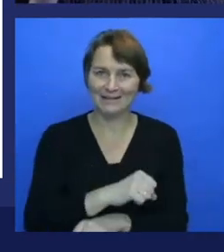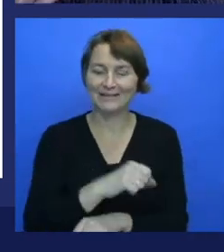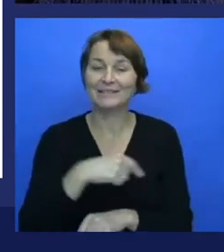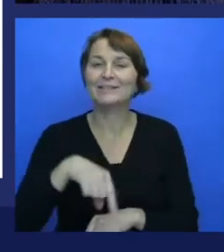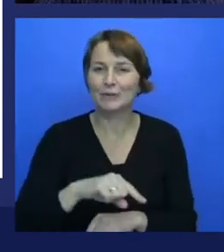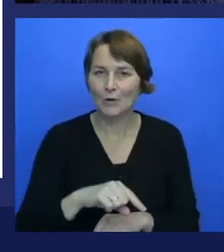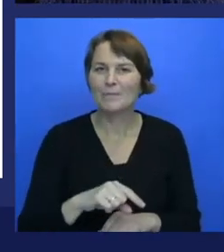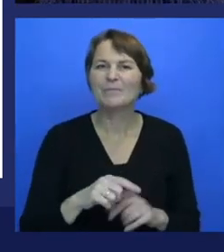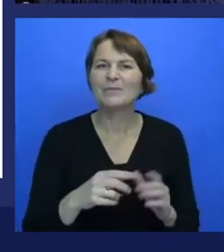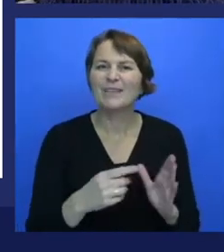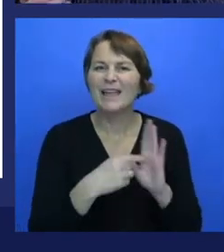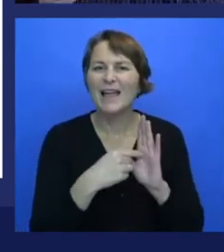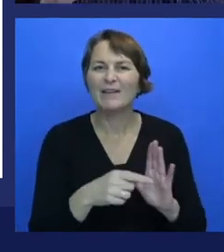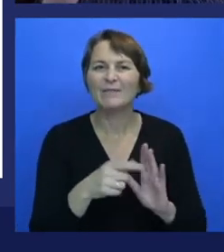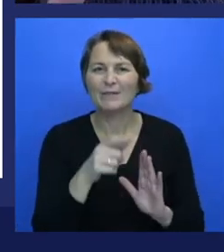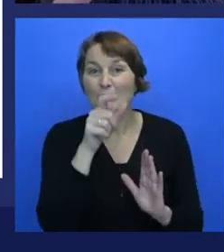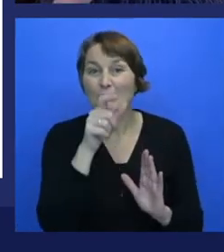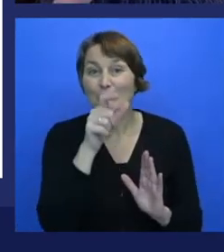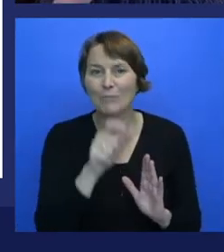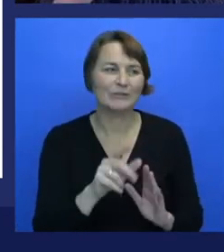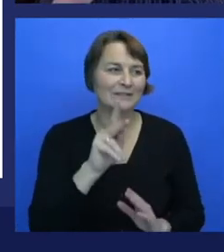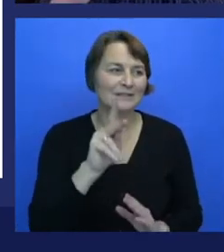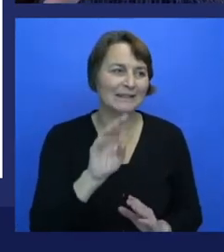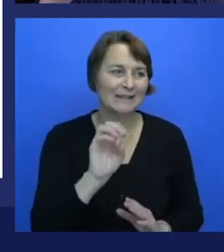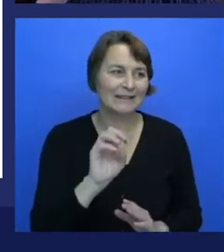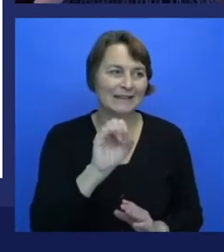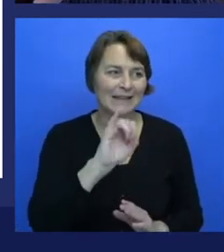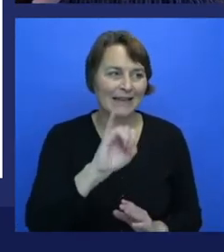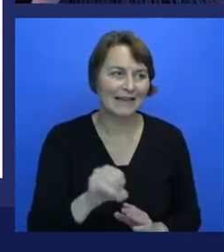beat 3 to nothing by AlphaGo.